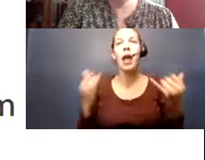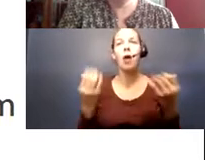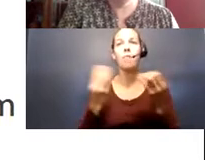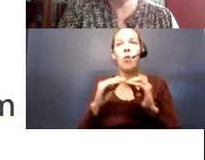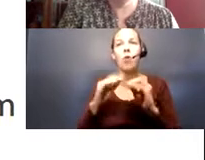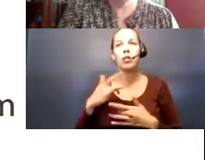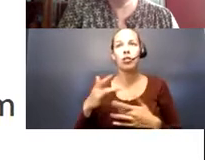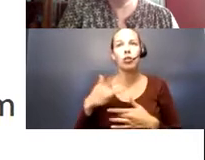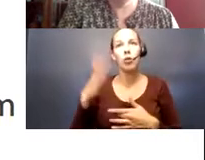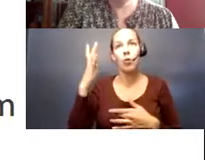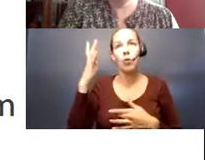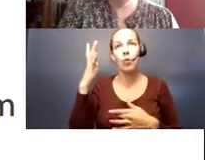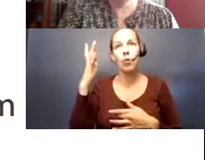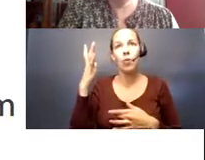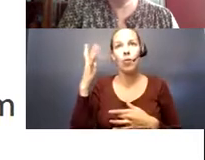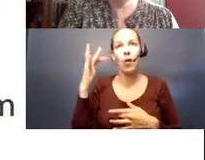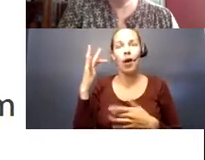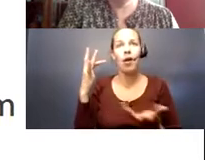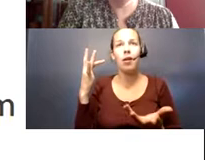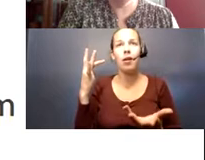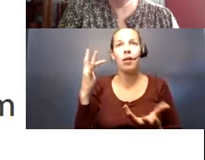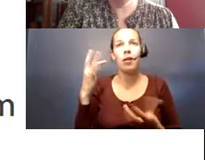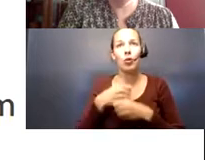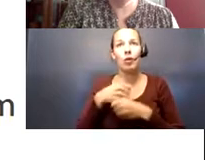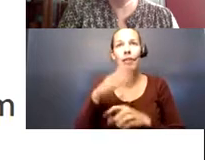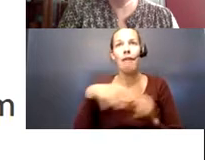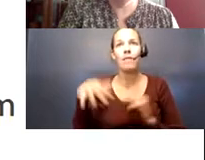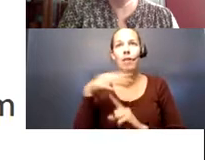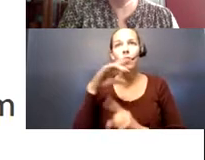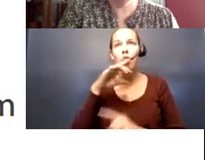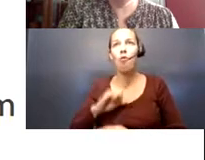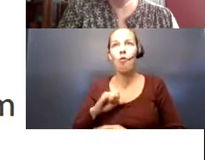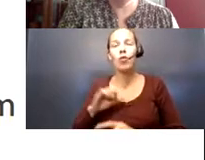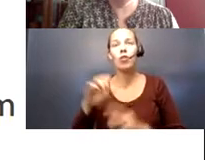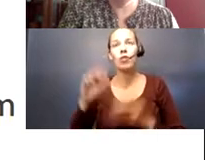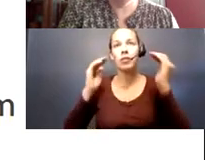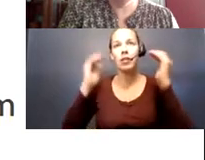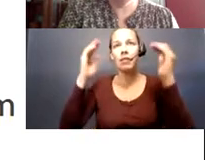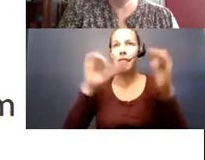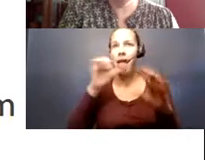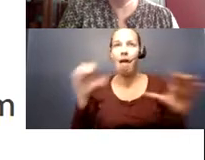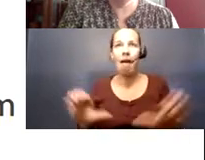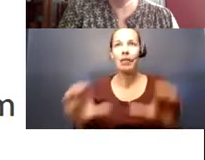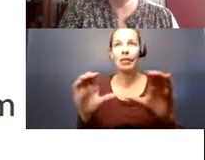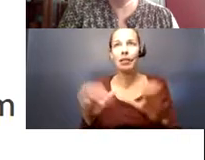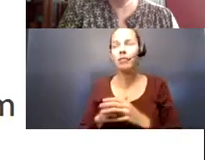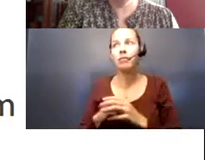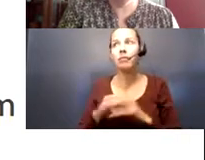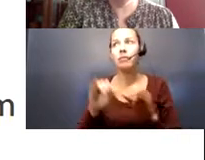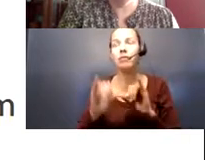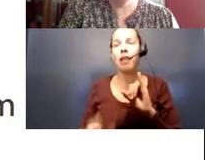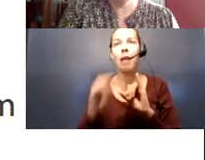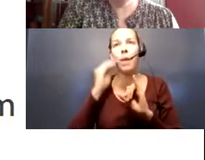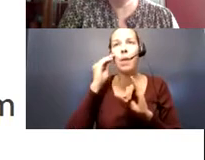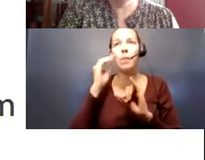because it really is creating this, you know, environment for older adults to remain inactive, to stay at home,